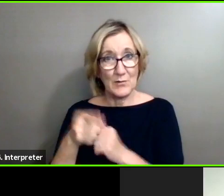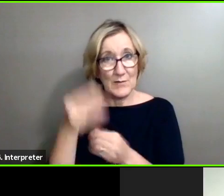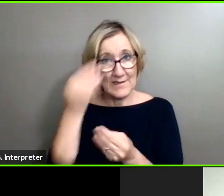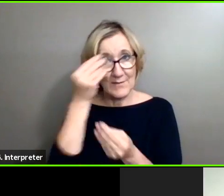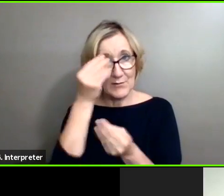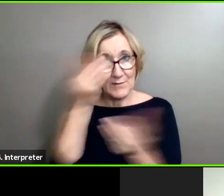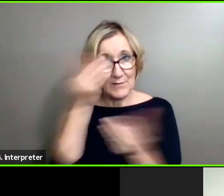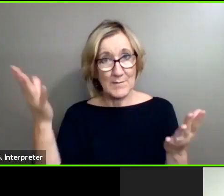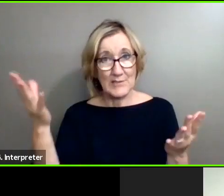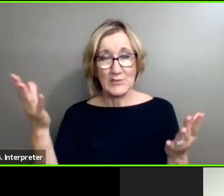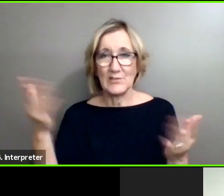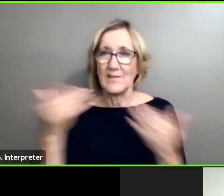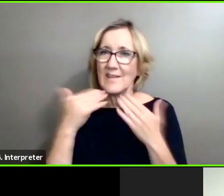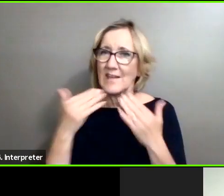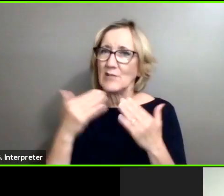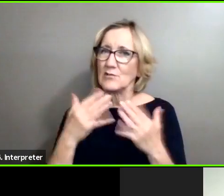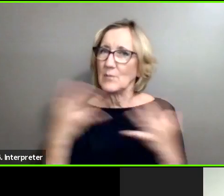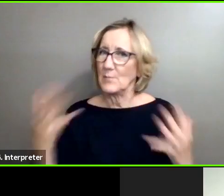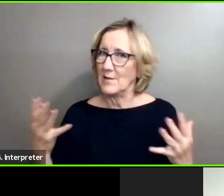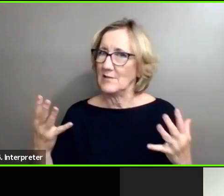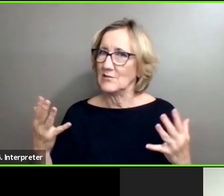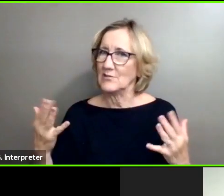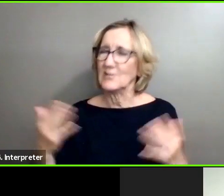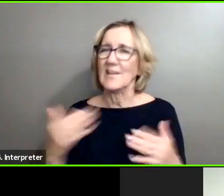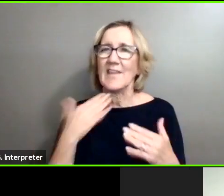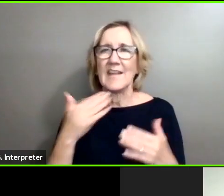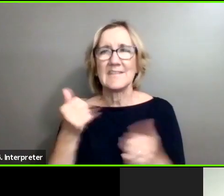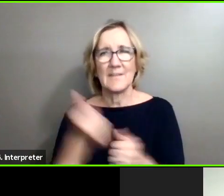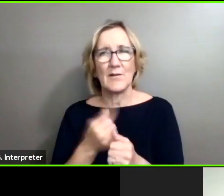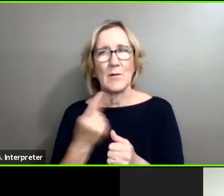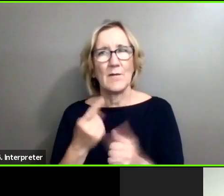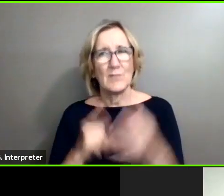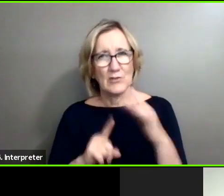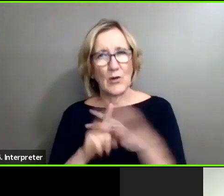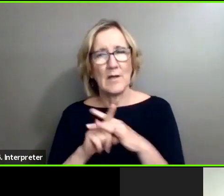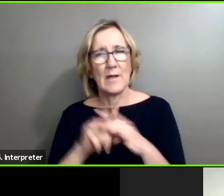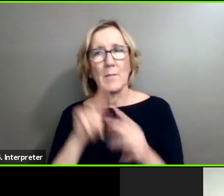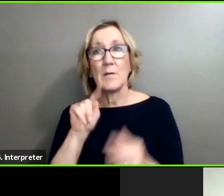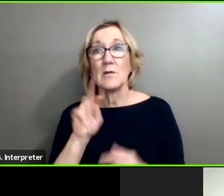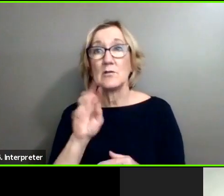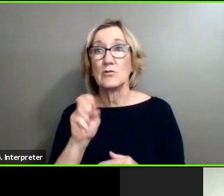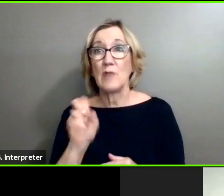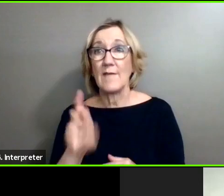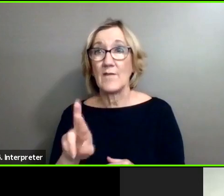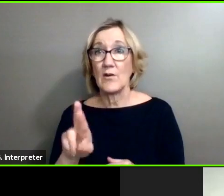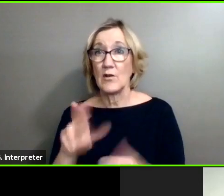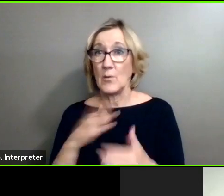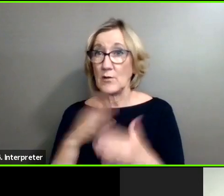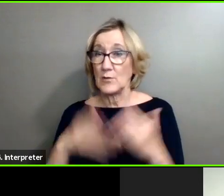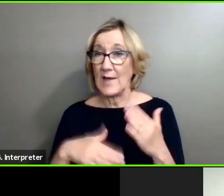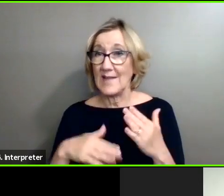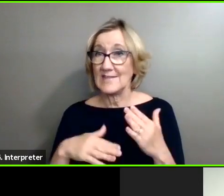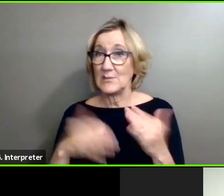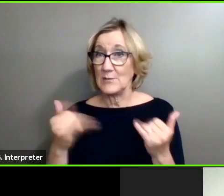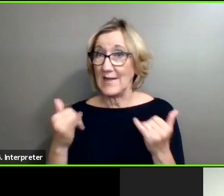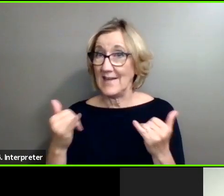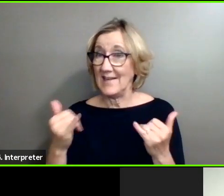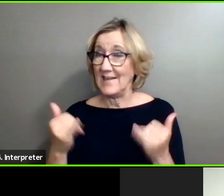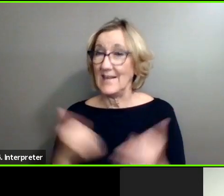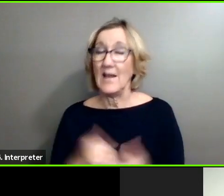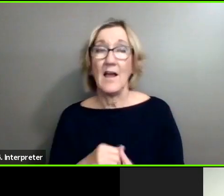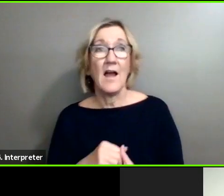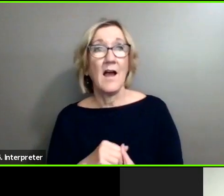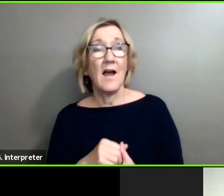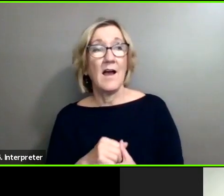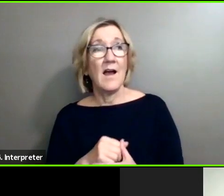like that. So, thank you so much. And thanks, everybody, for showing up. Trevor, would you like to end the stream today? Um,